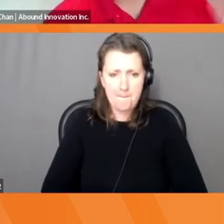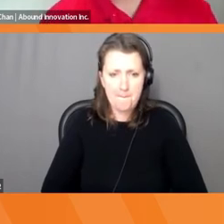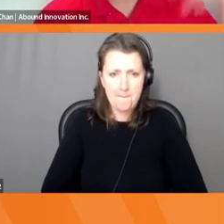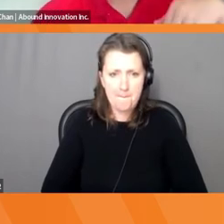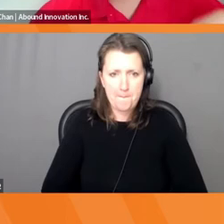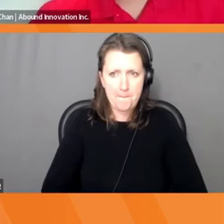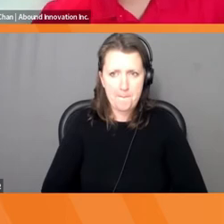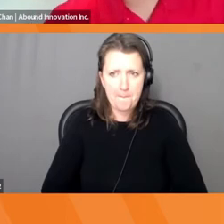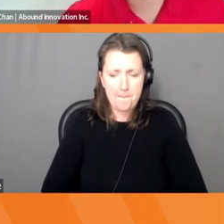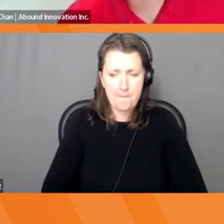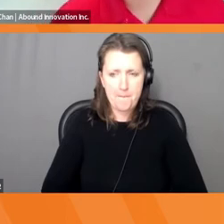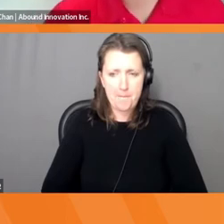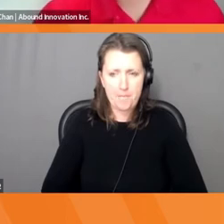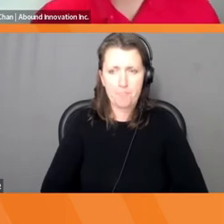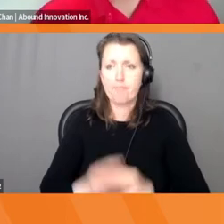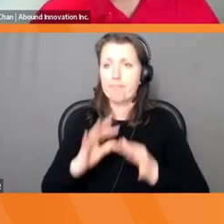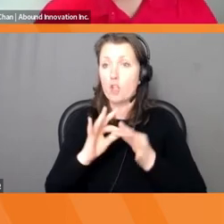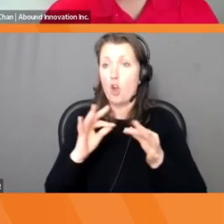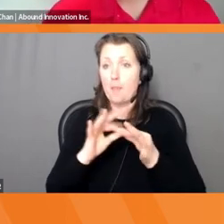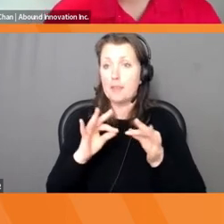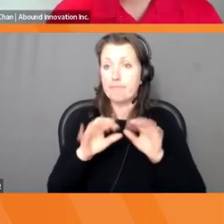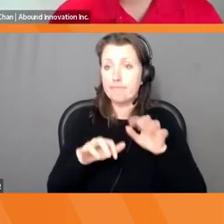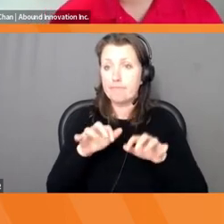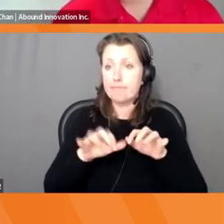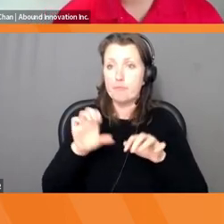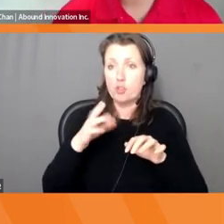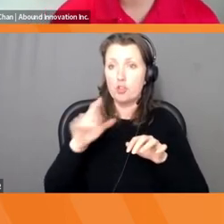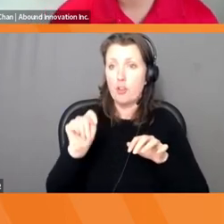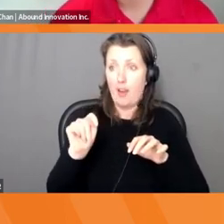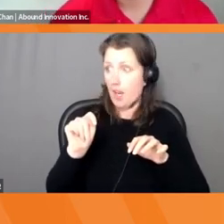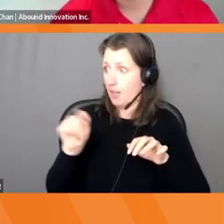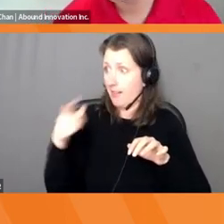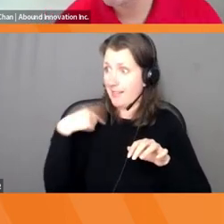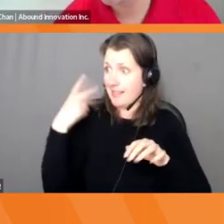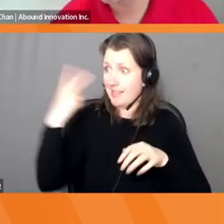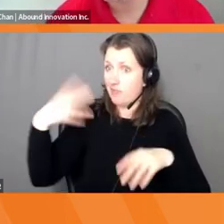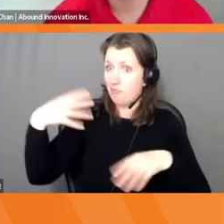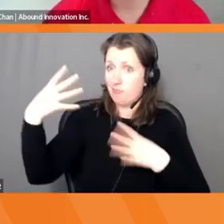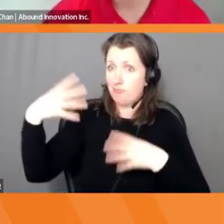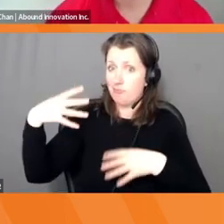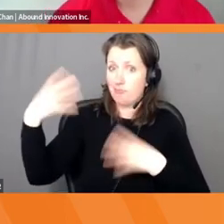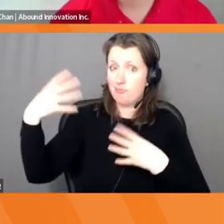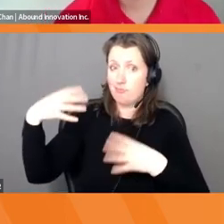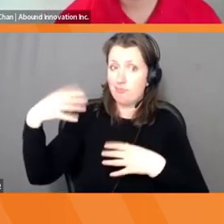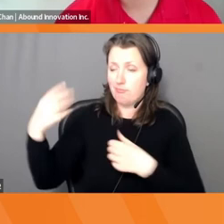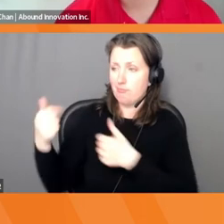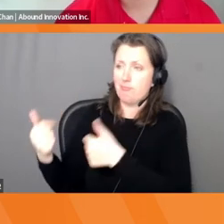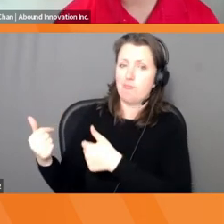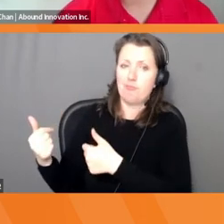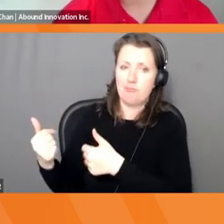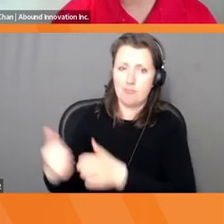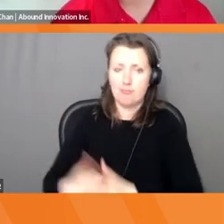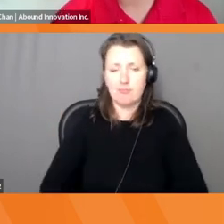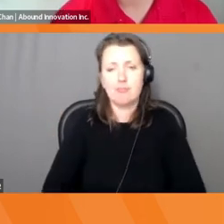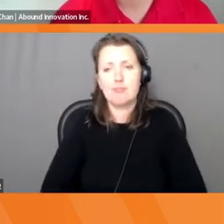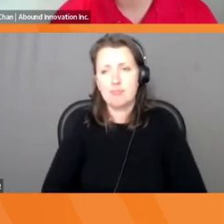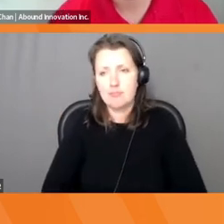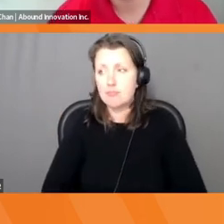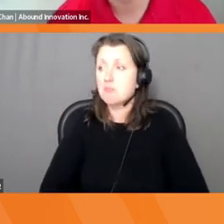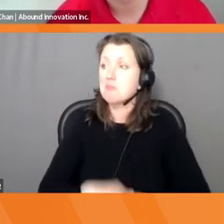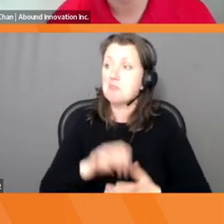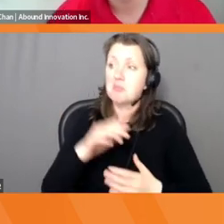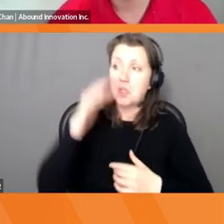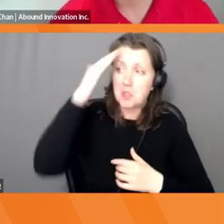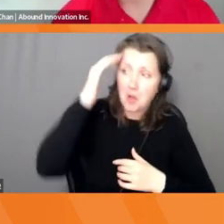I love that you're throwing that in the chat. That's great. Yeah, do that. Please. Gamer, curious to live here, mix of children's stuff, adult,